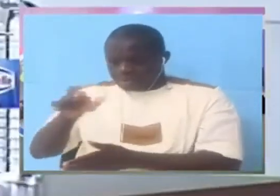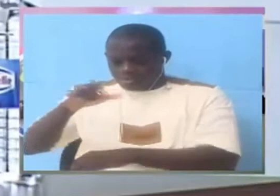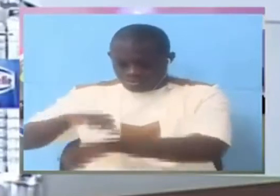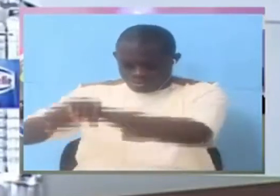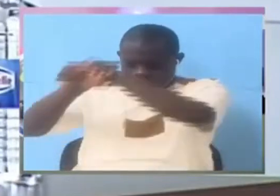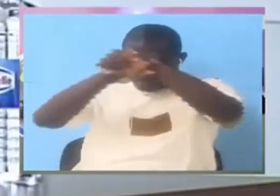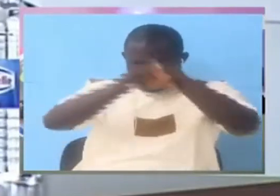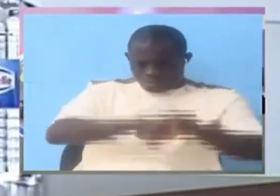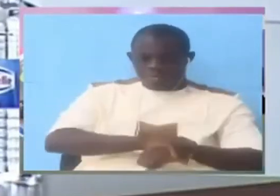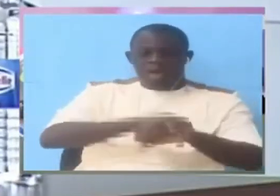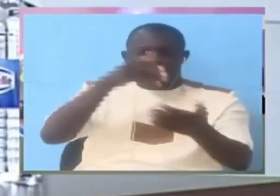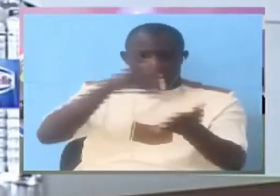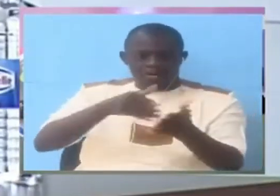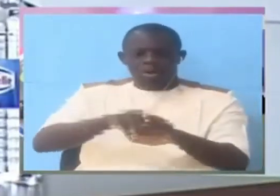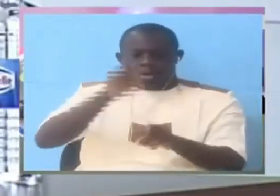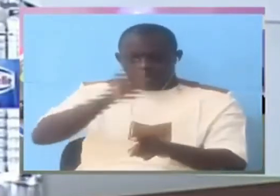into that